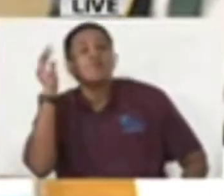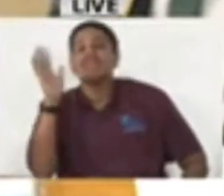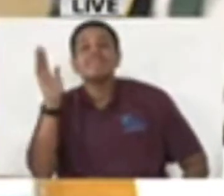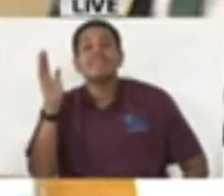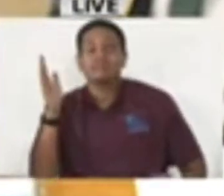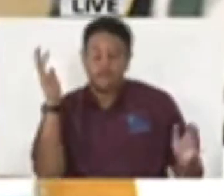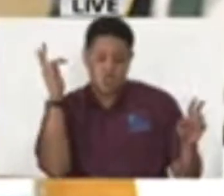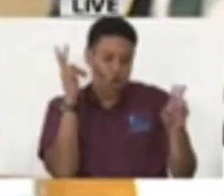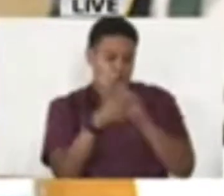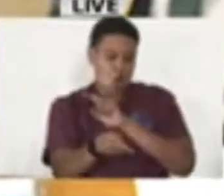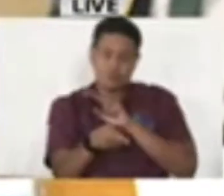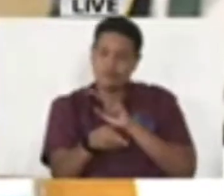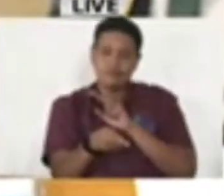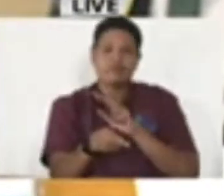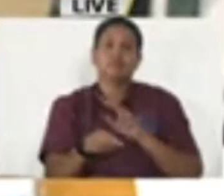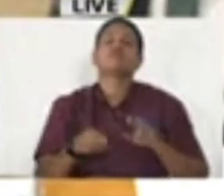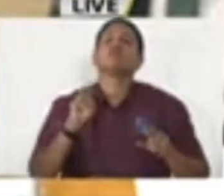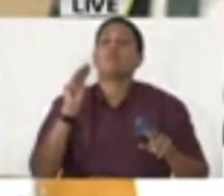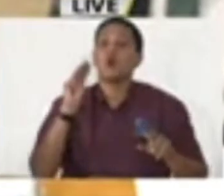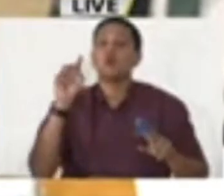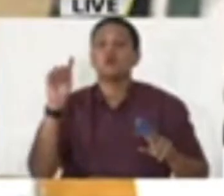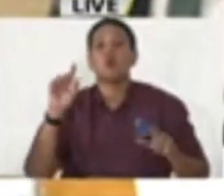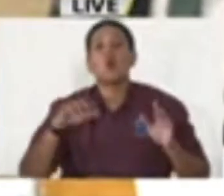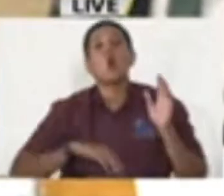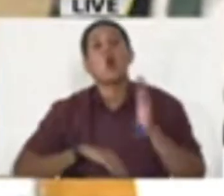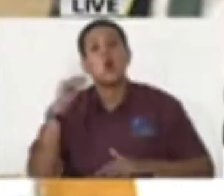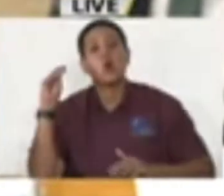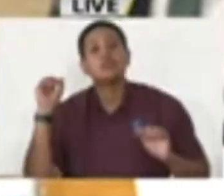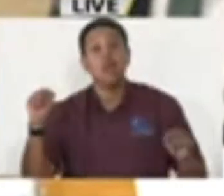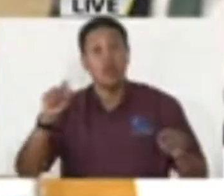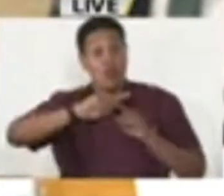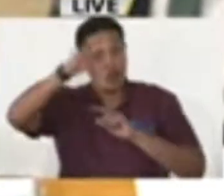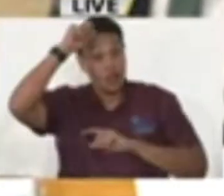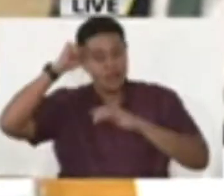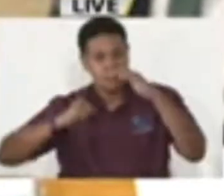Monday and the no-movement day on Tuesday will be discontinued.